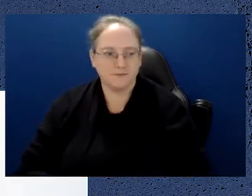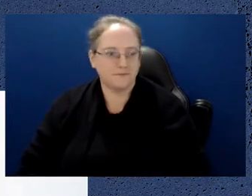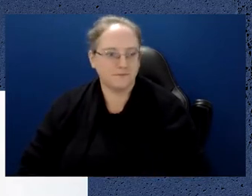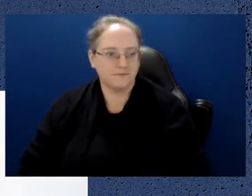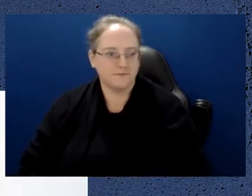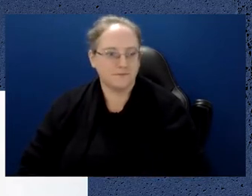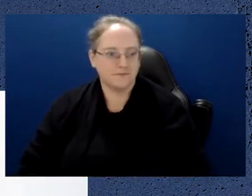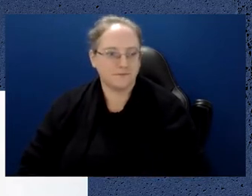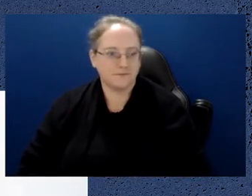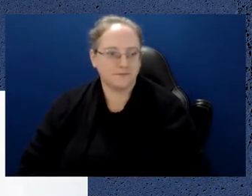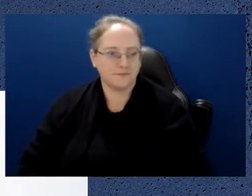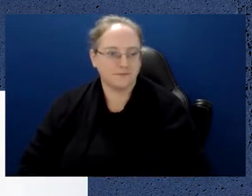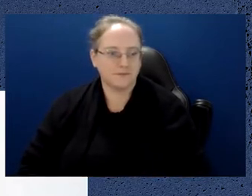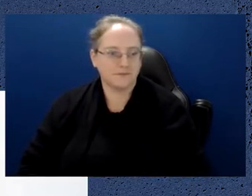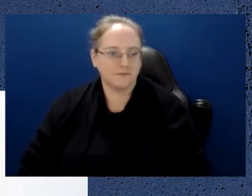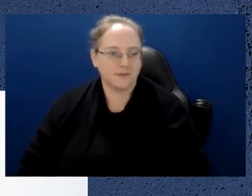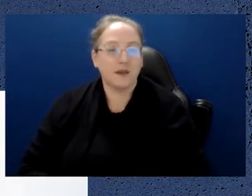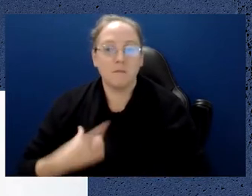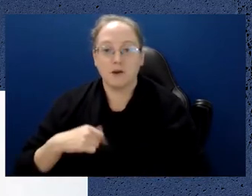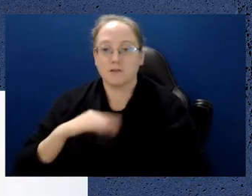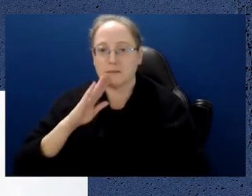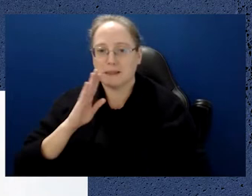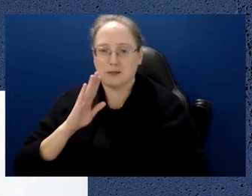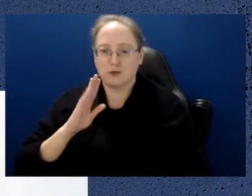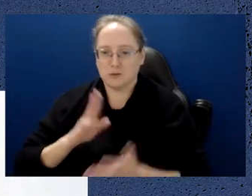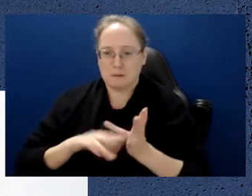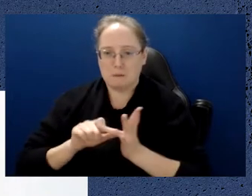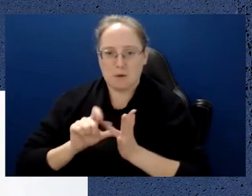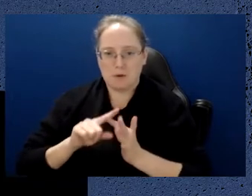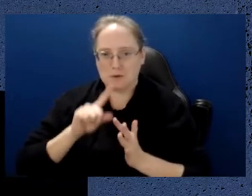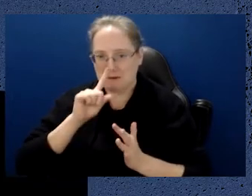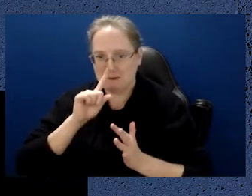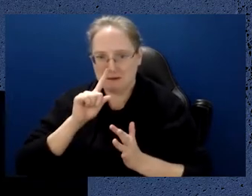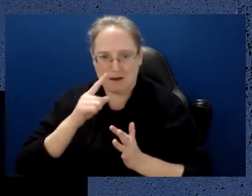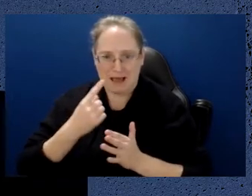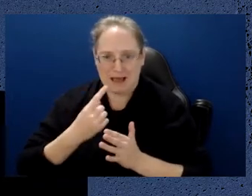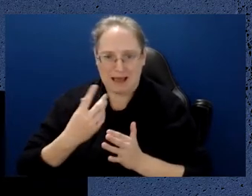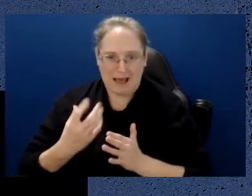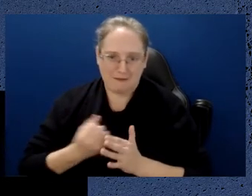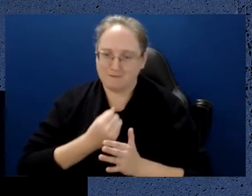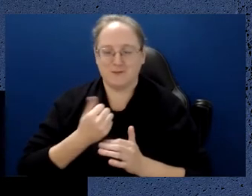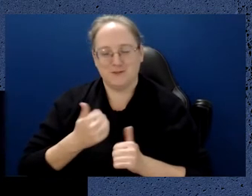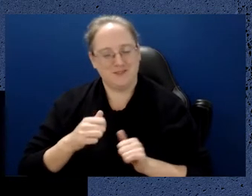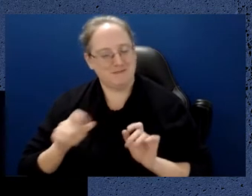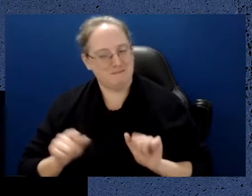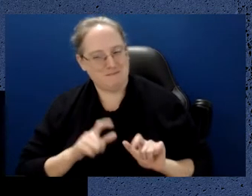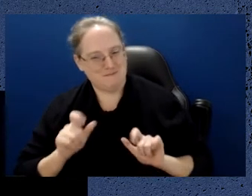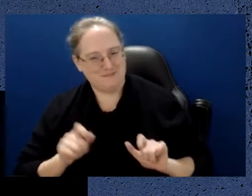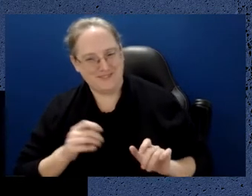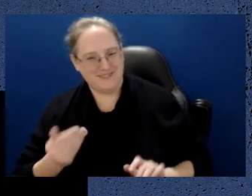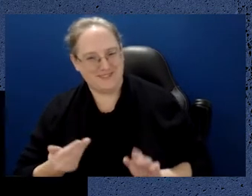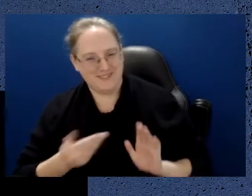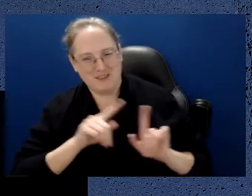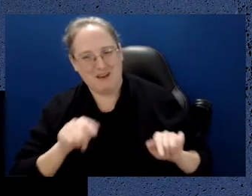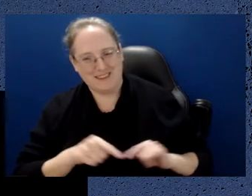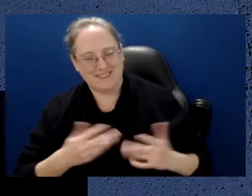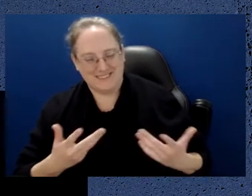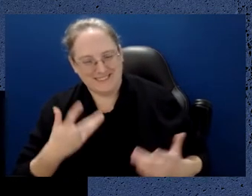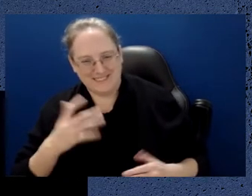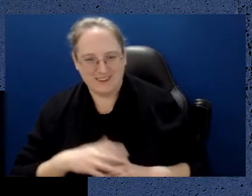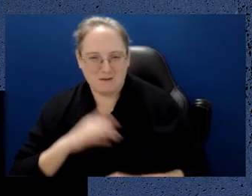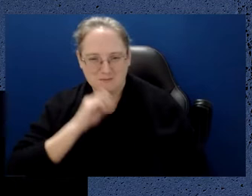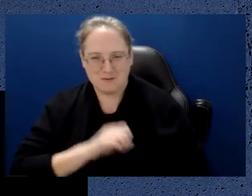Because I'm in lecturing mode at the moment, I can't help but have PowerPoint slides and something to point to. So let me just bring them up.